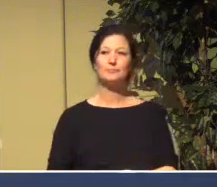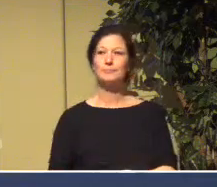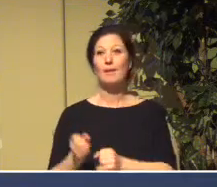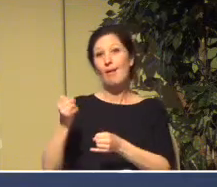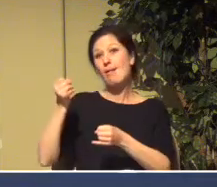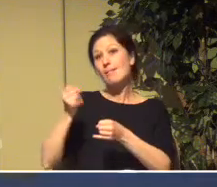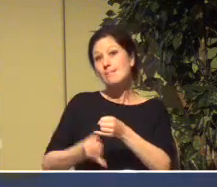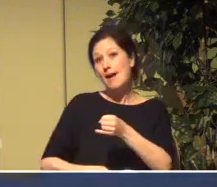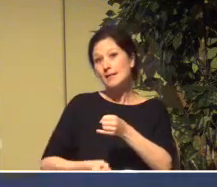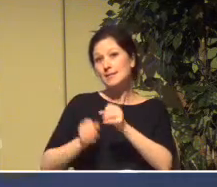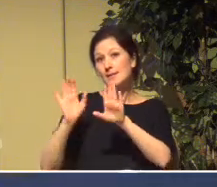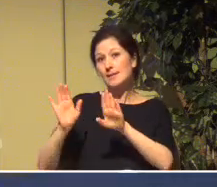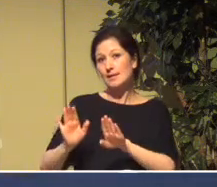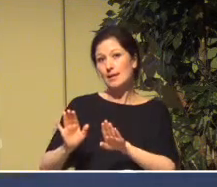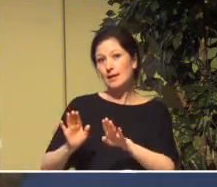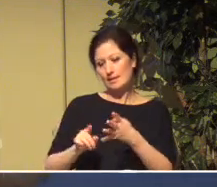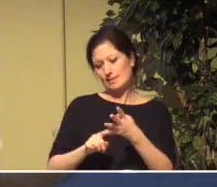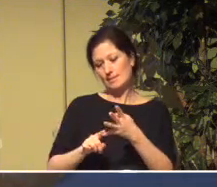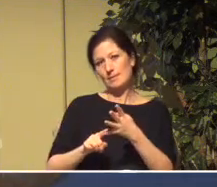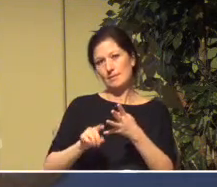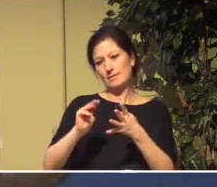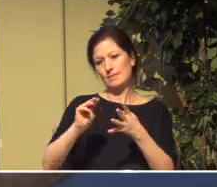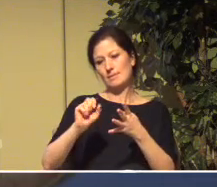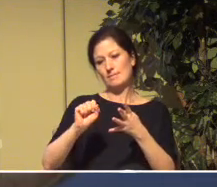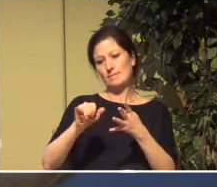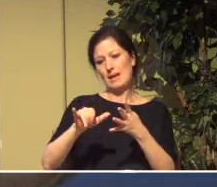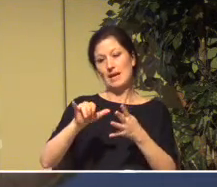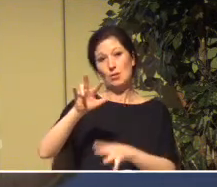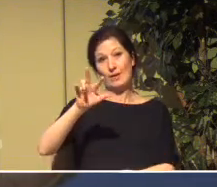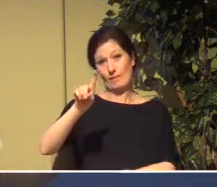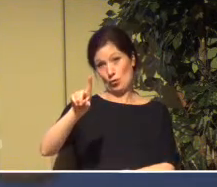31st, four weeks from now, is Pentecost.